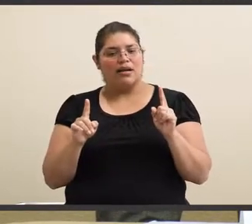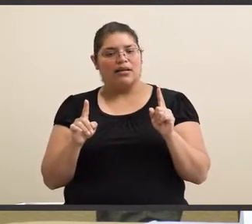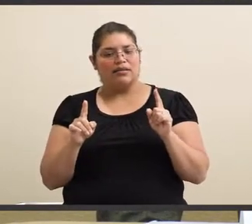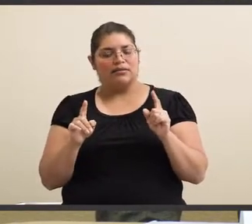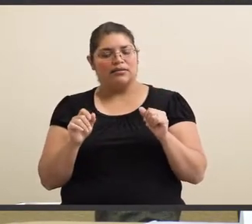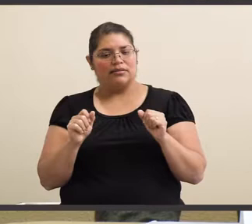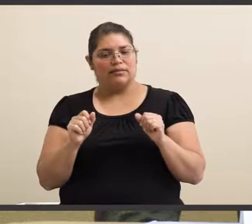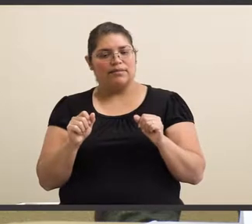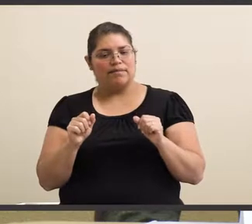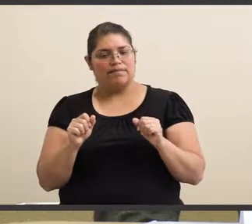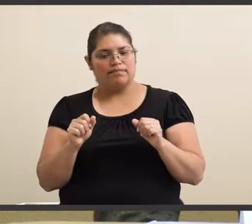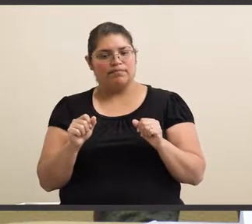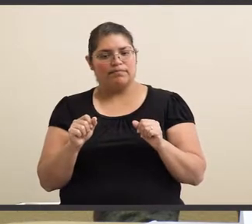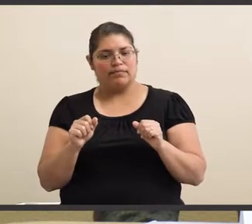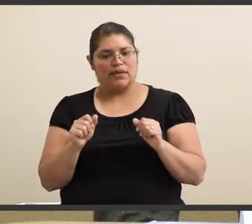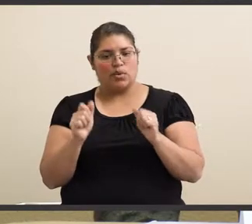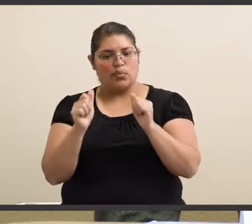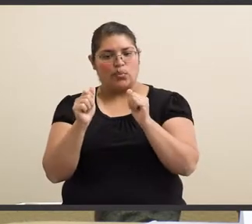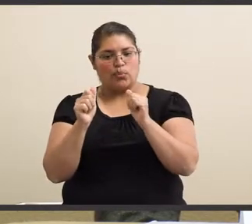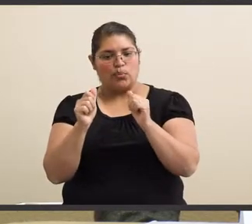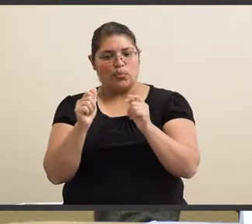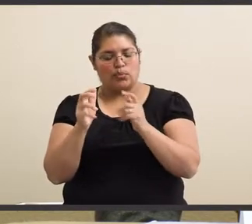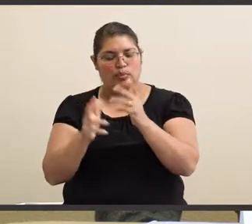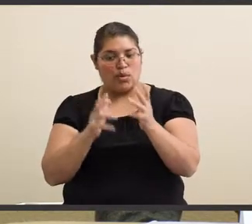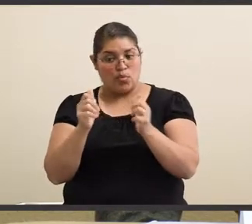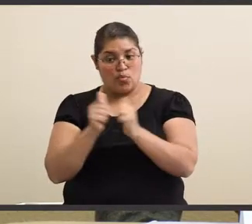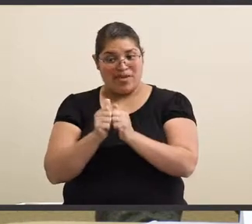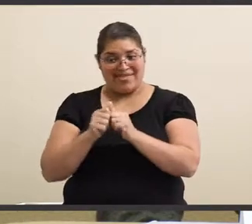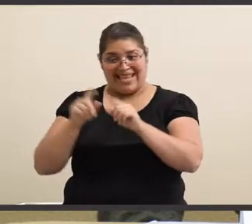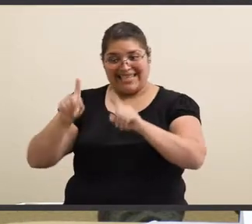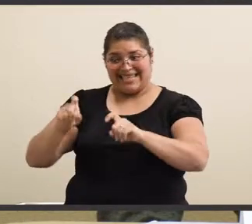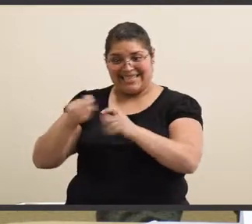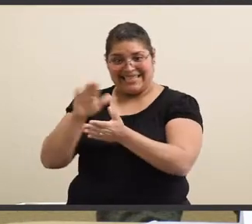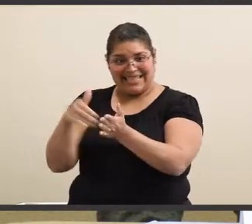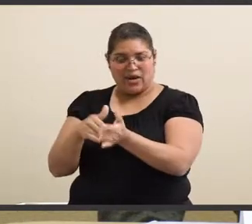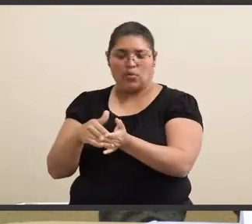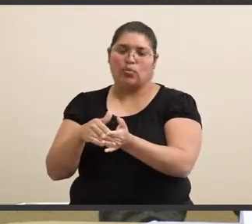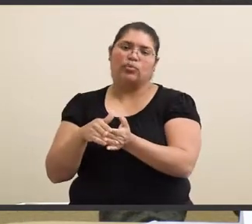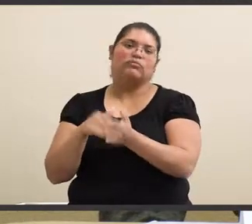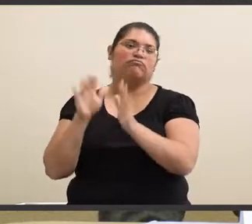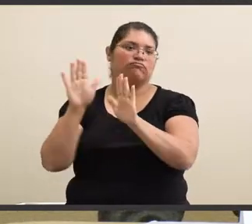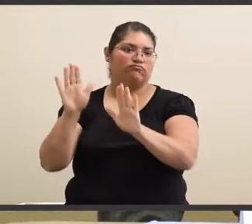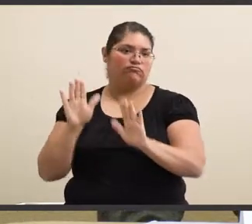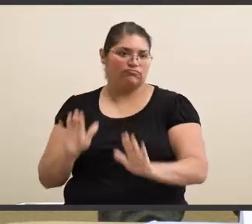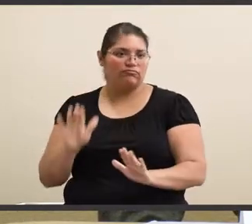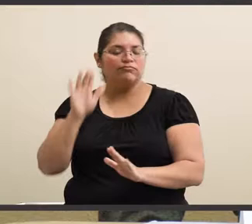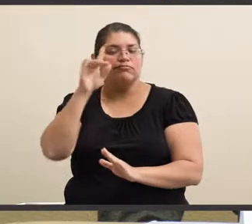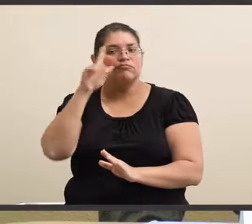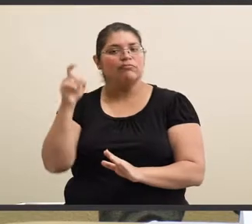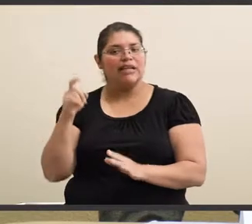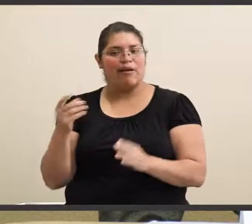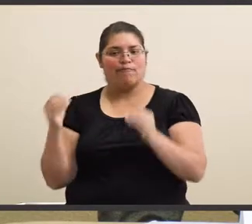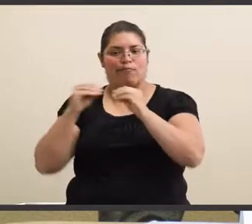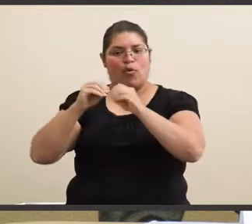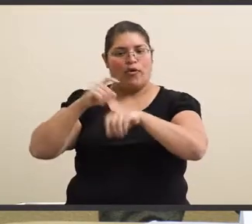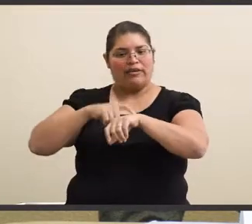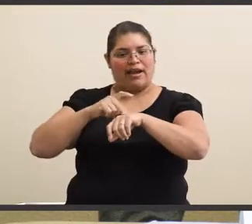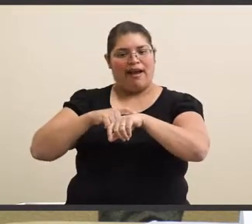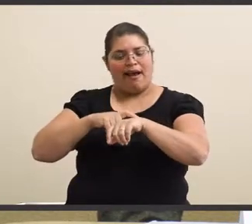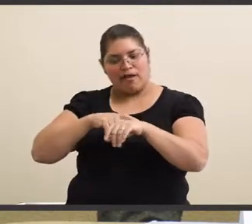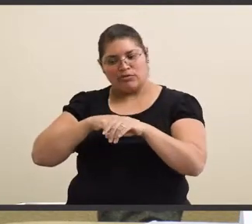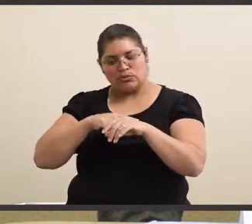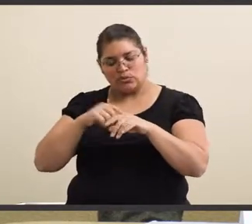testing center, that's great, because I've had more time to do it.